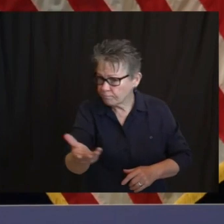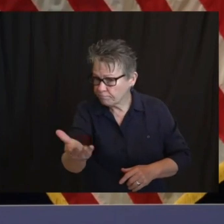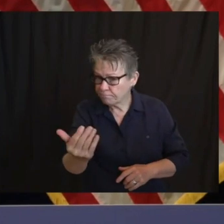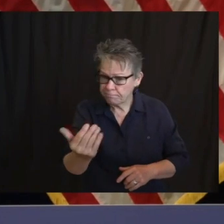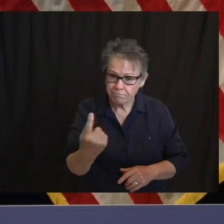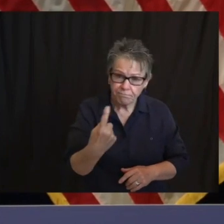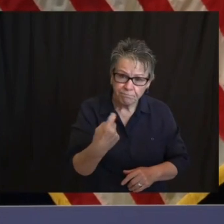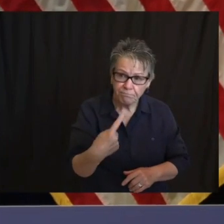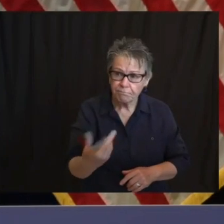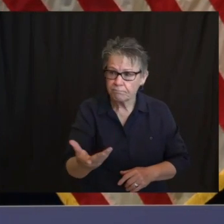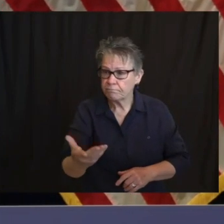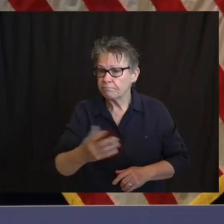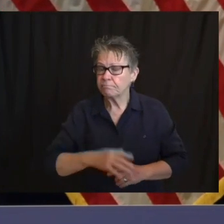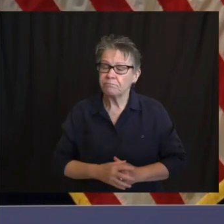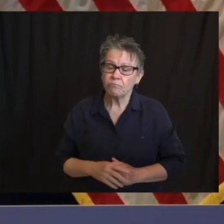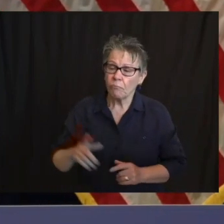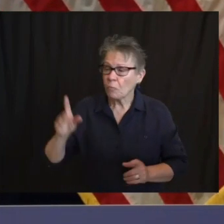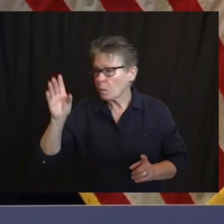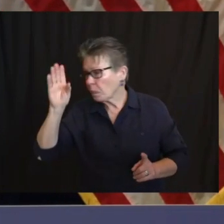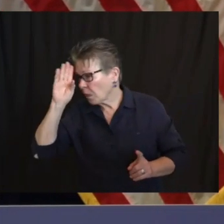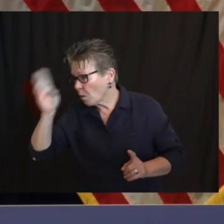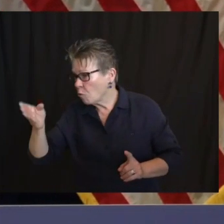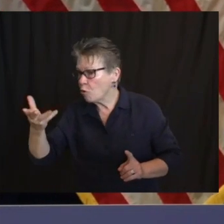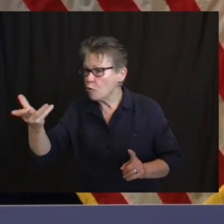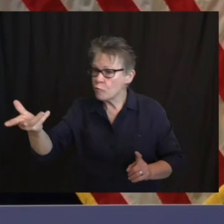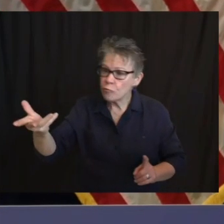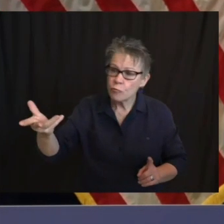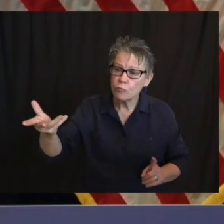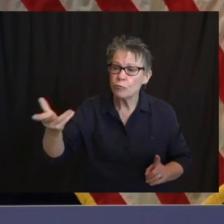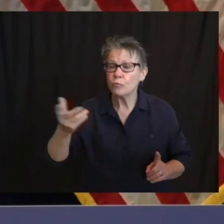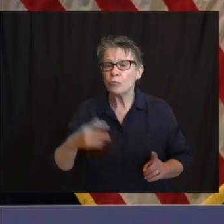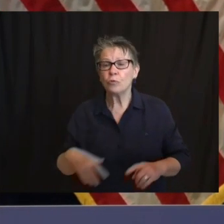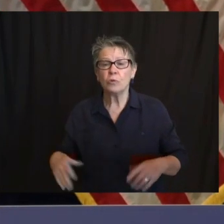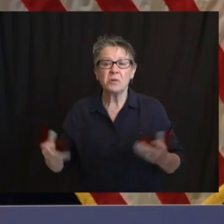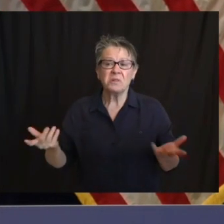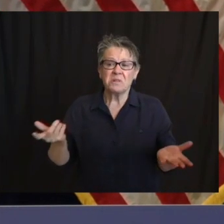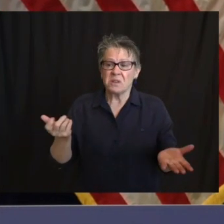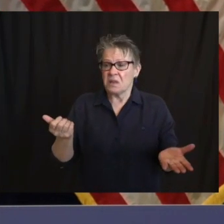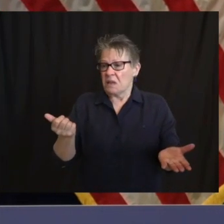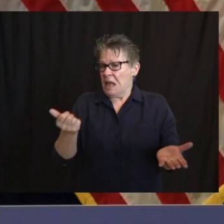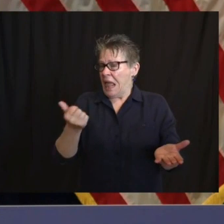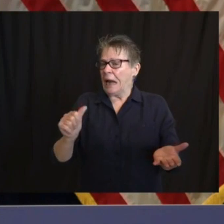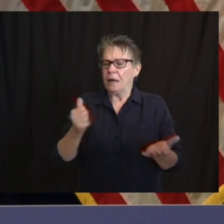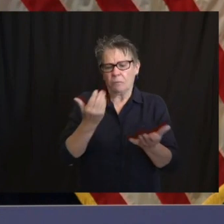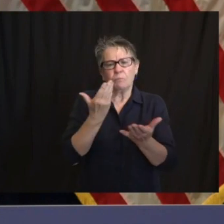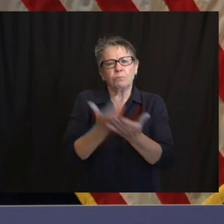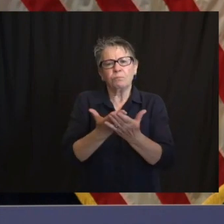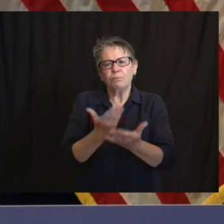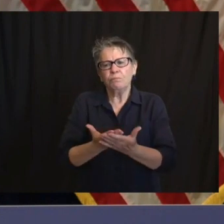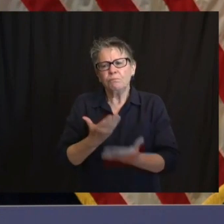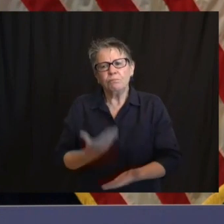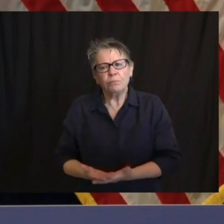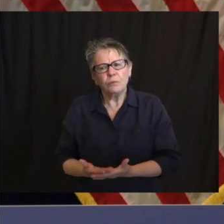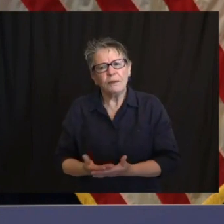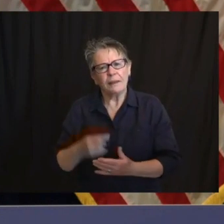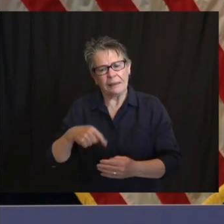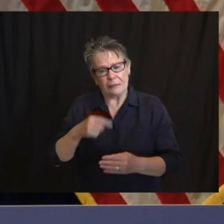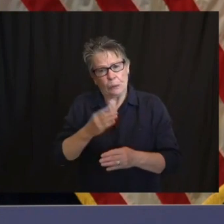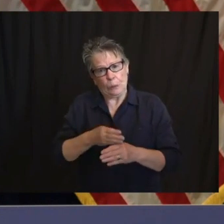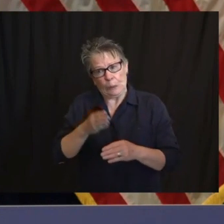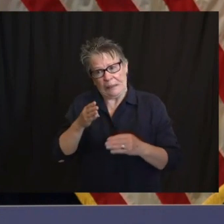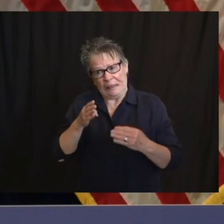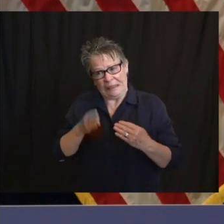Hello. Is there any evidence that those who were involved in the weekend violence had ties to either Antifa